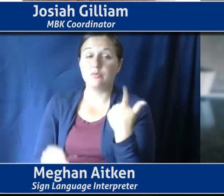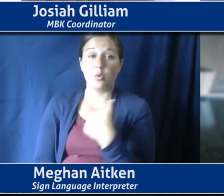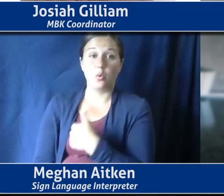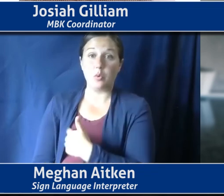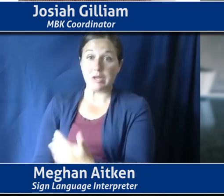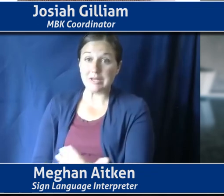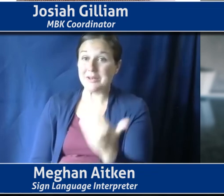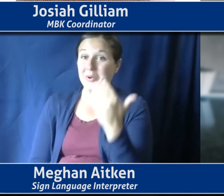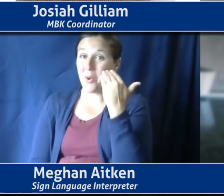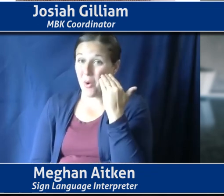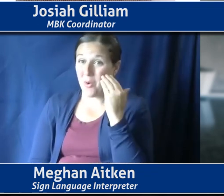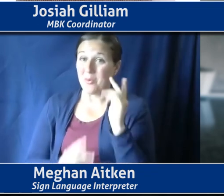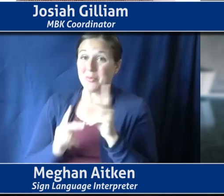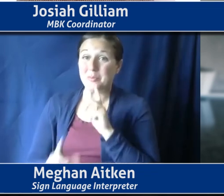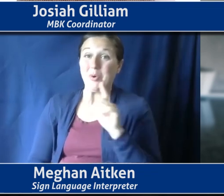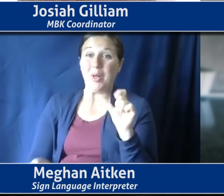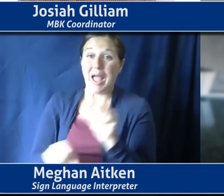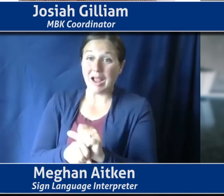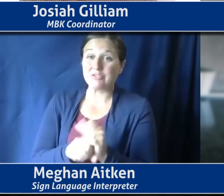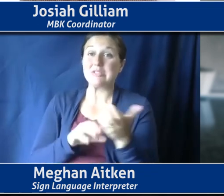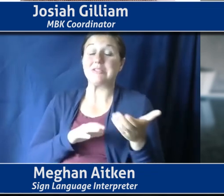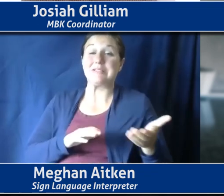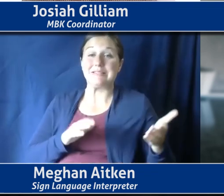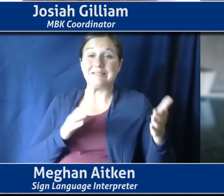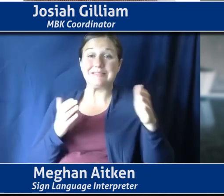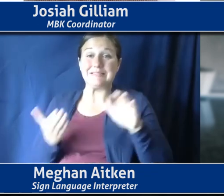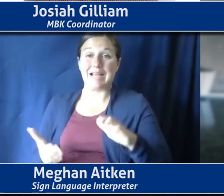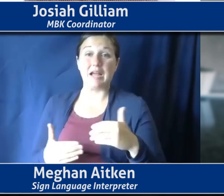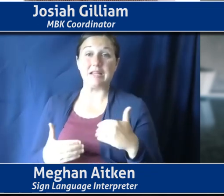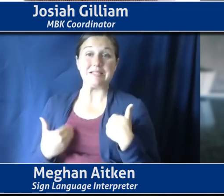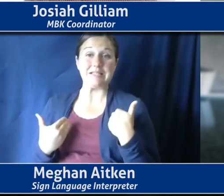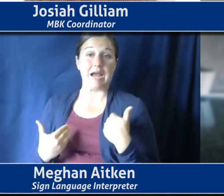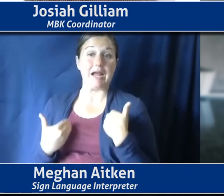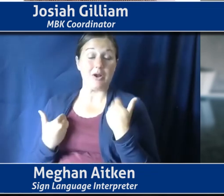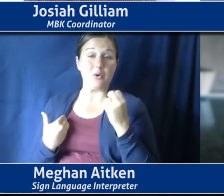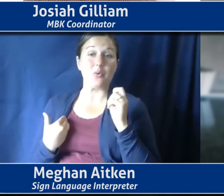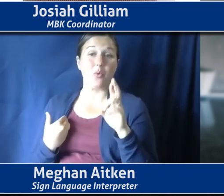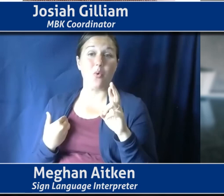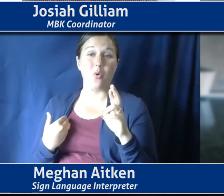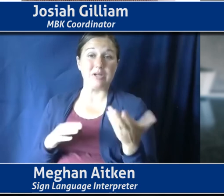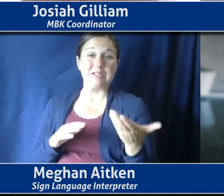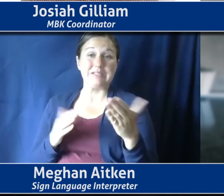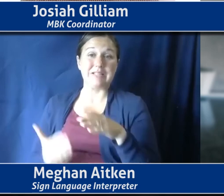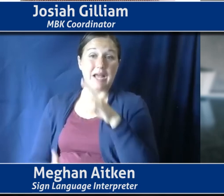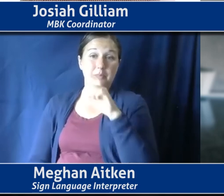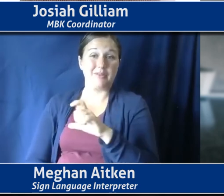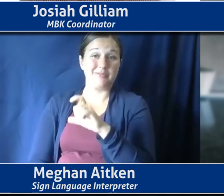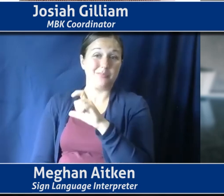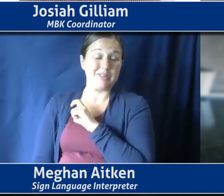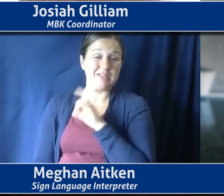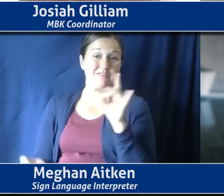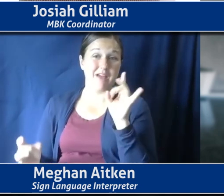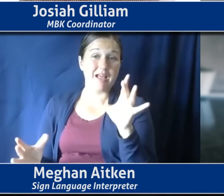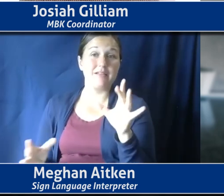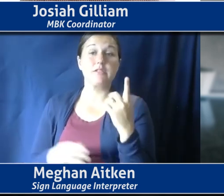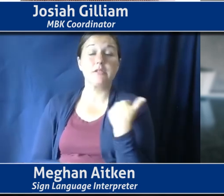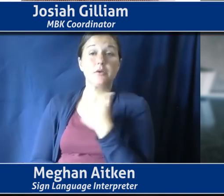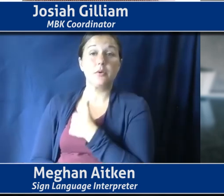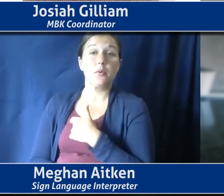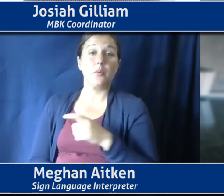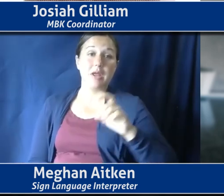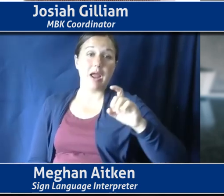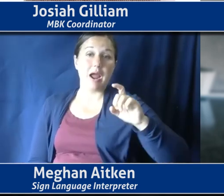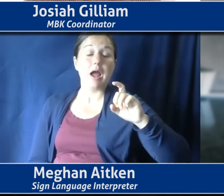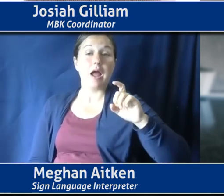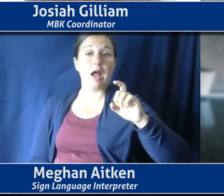actually dying, um, dying younger or dying, um, because of police violence, um, that we all have to hold ourselves